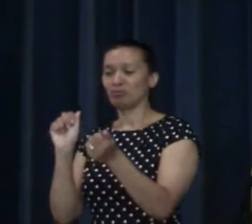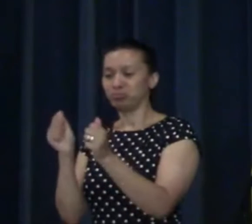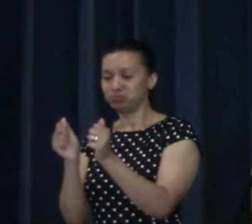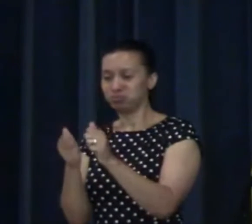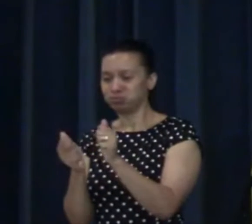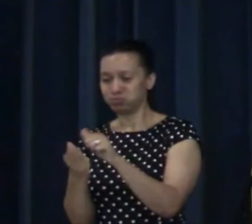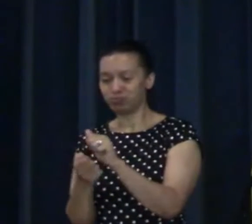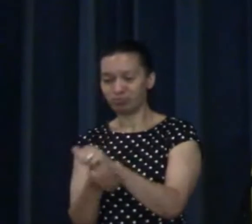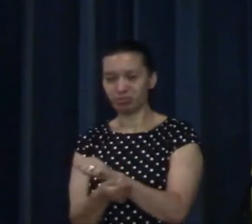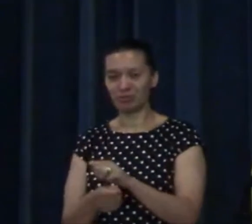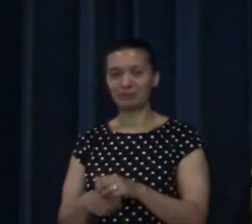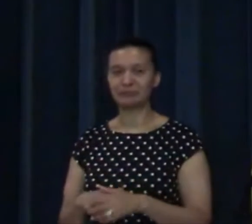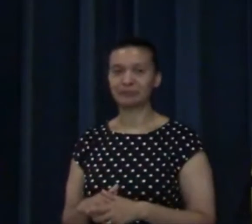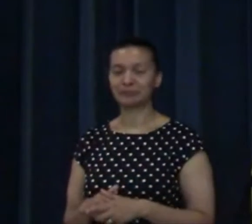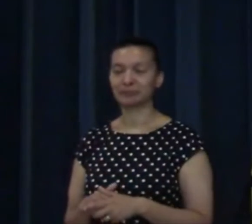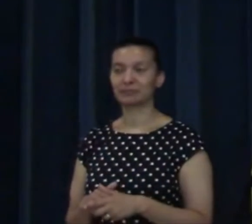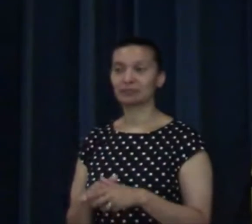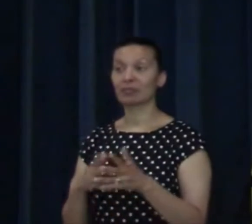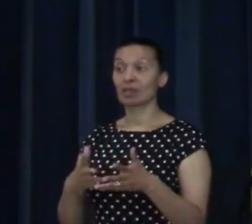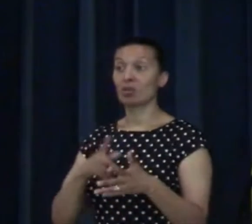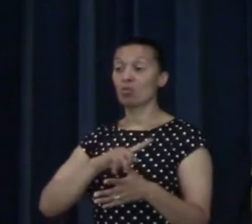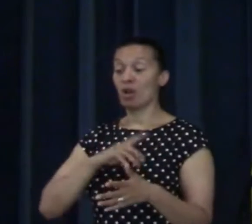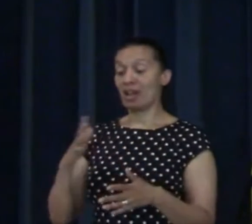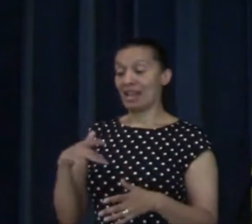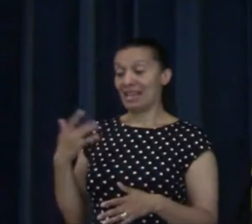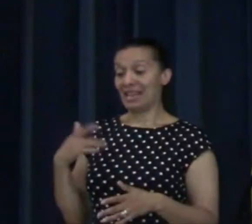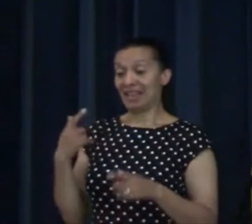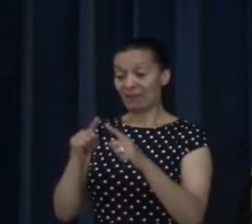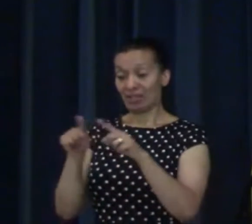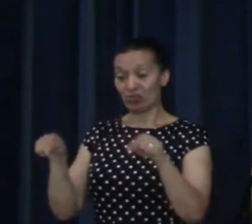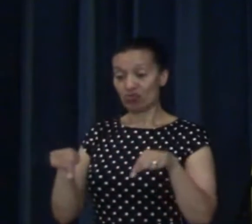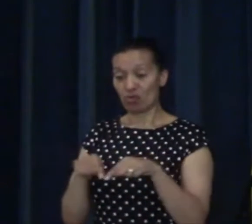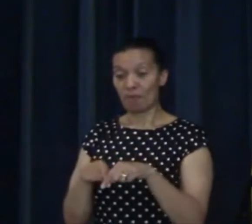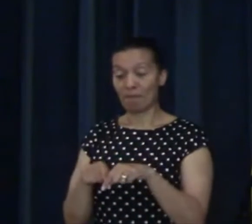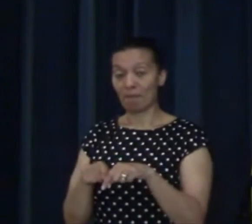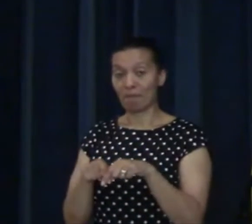You see, that's part of what the living room is about.